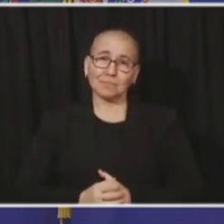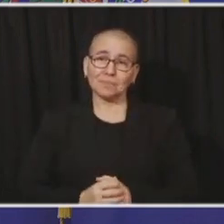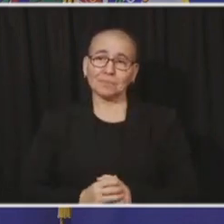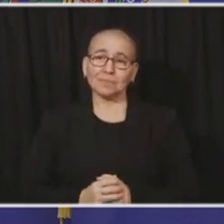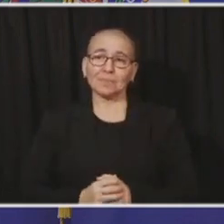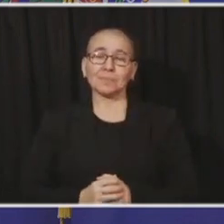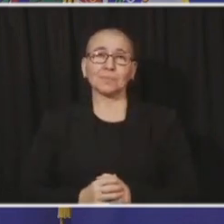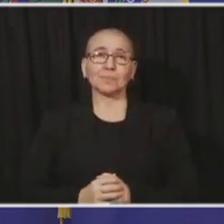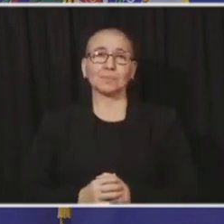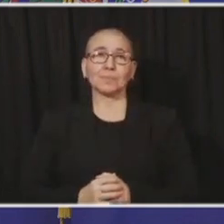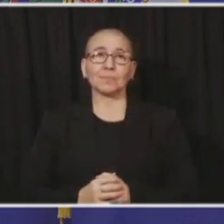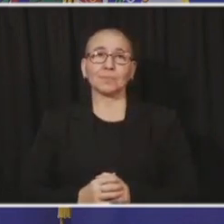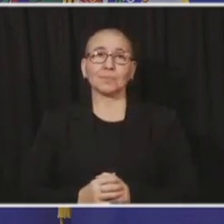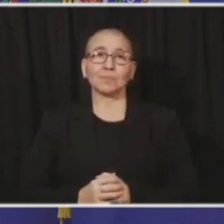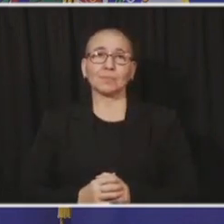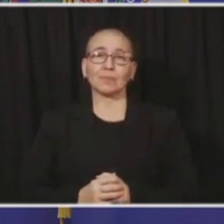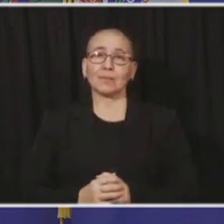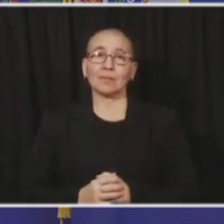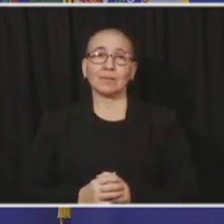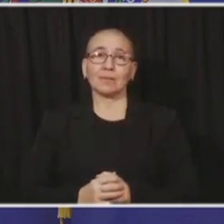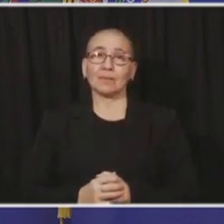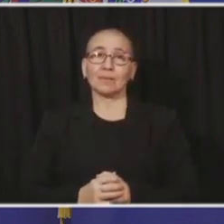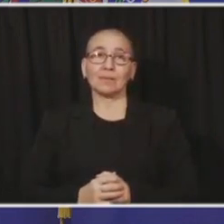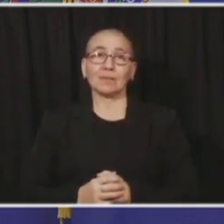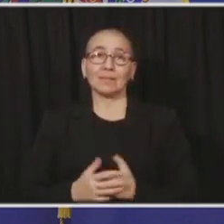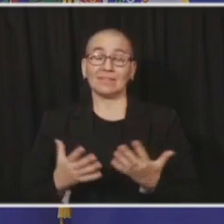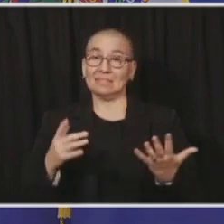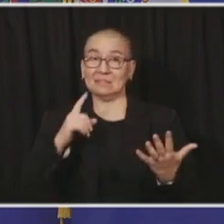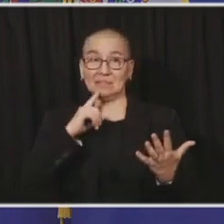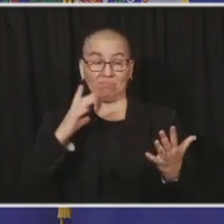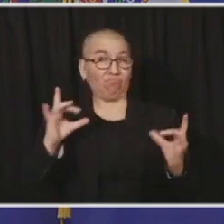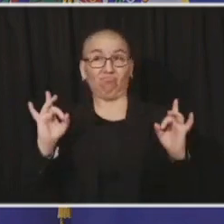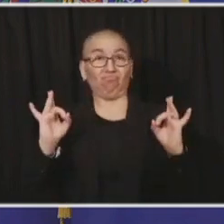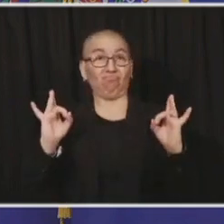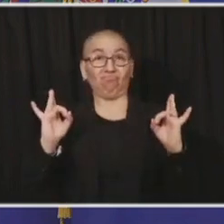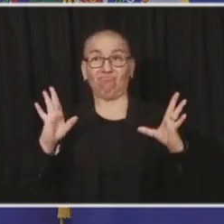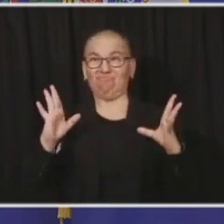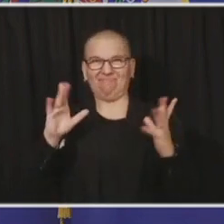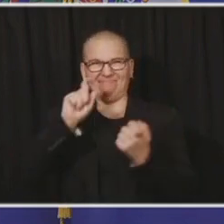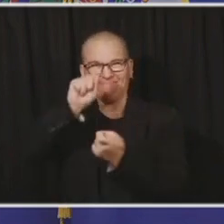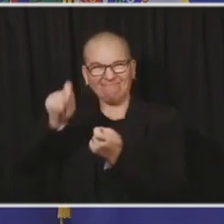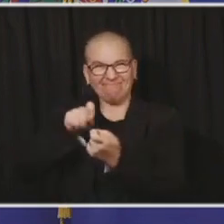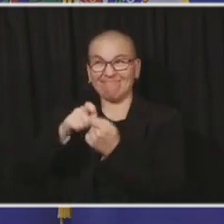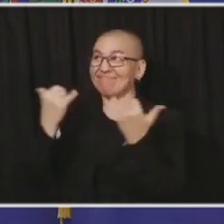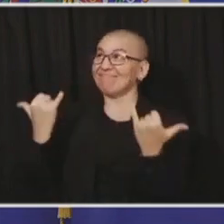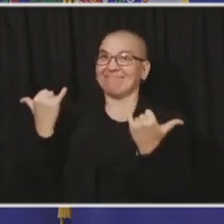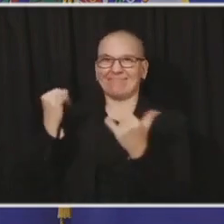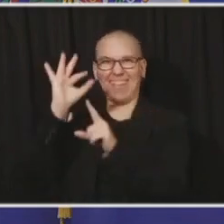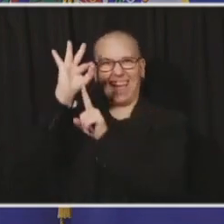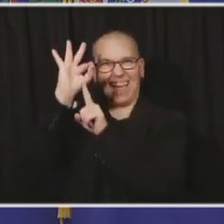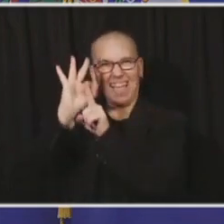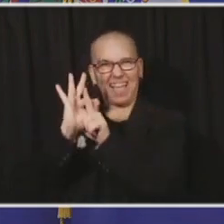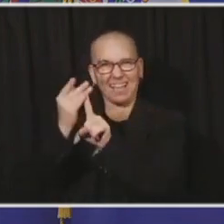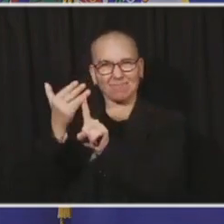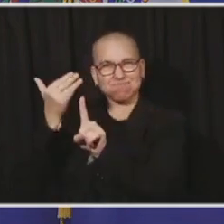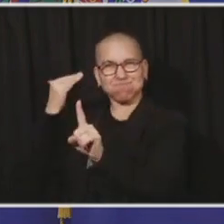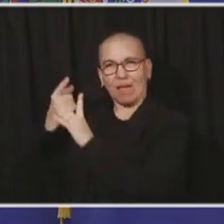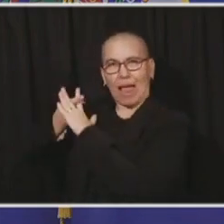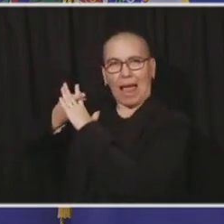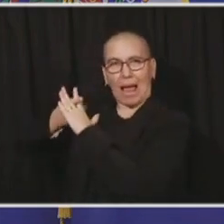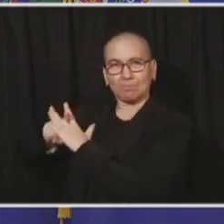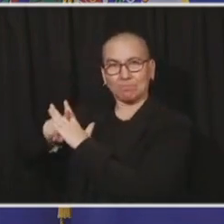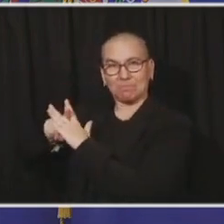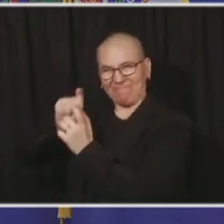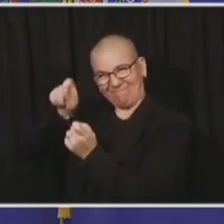possible, but it was almost nine months to the day when COVID was first showing up in